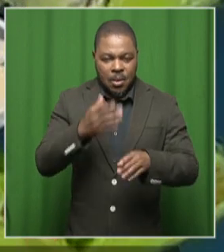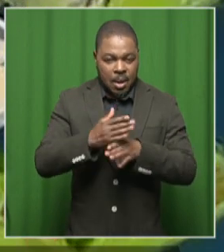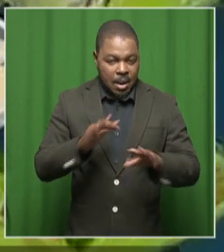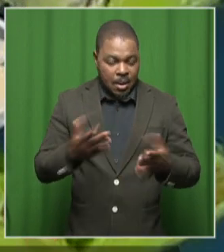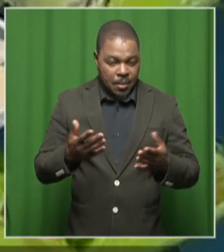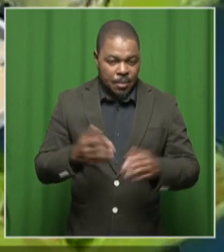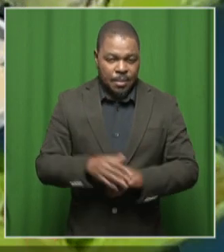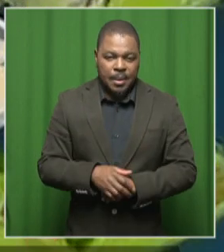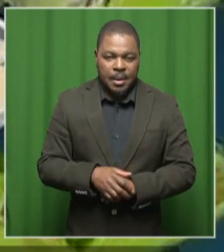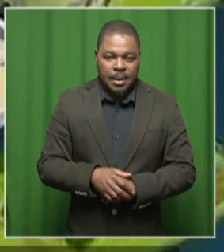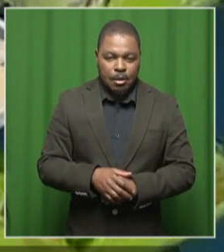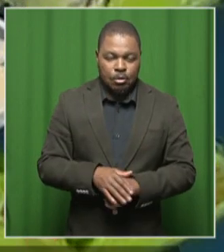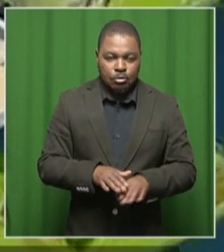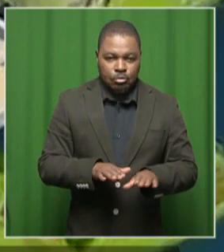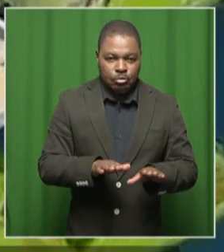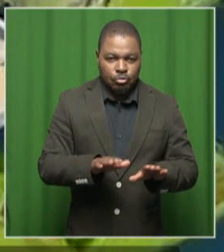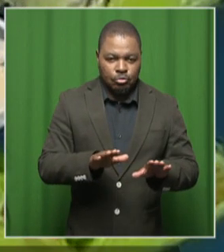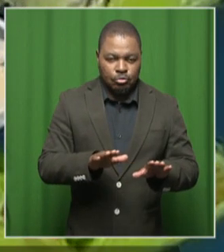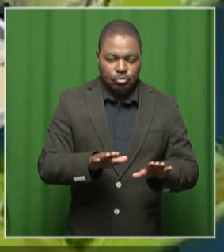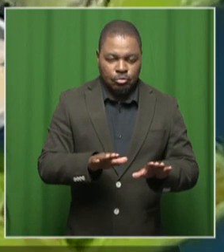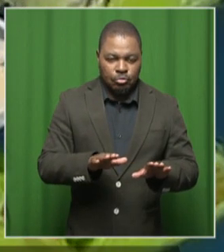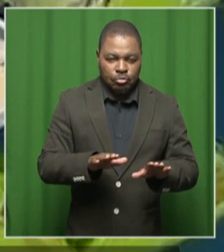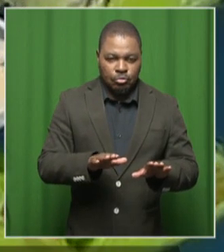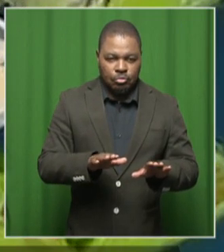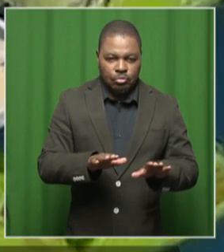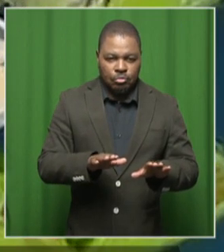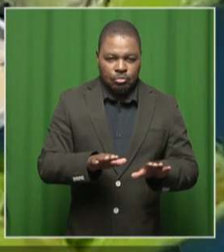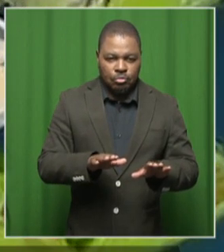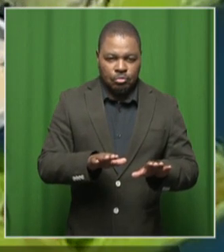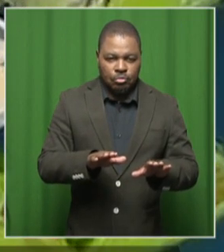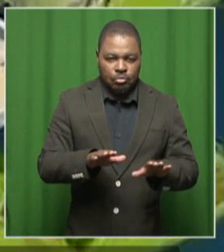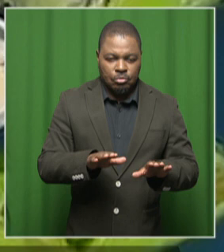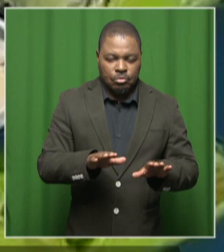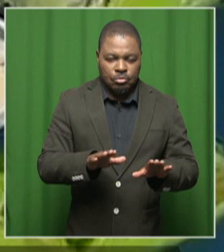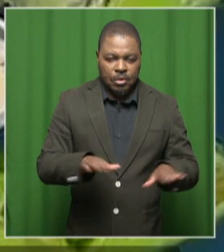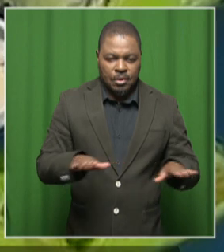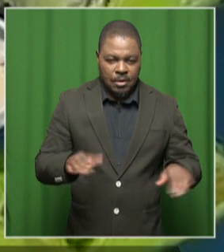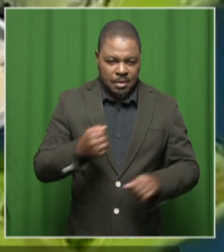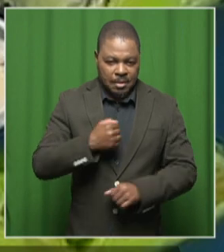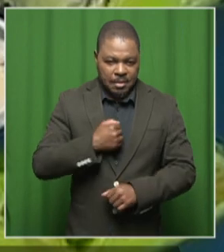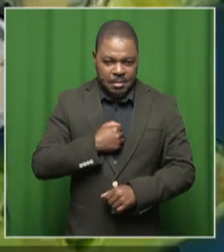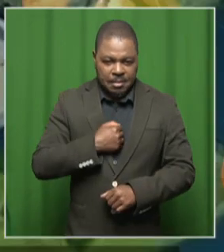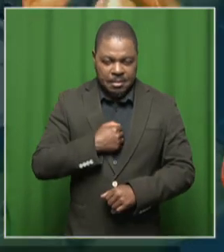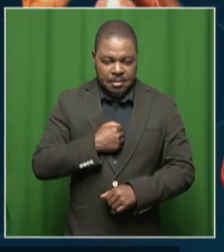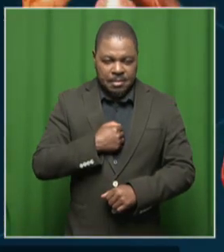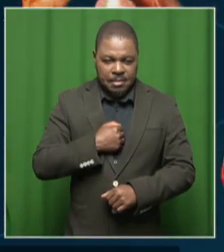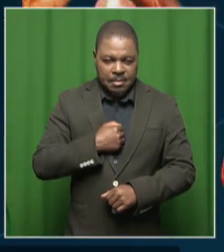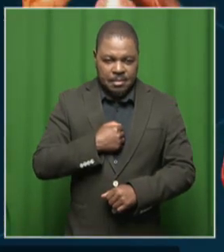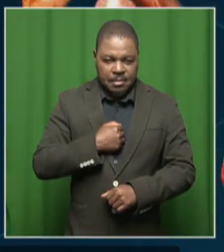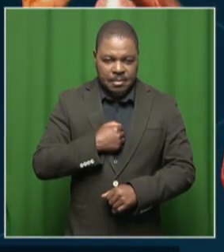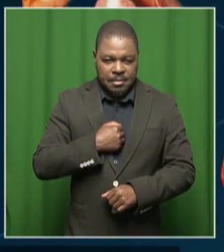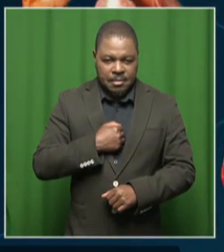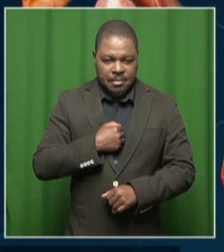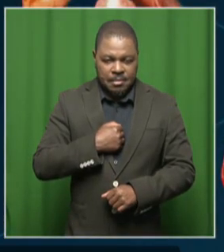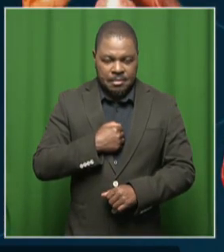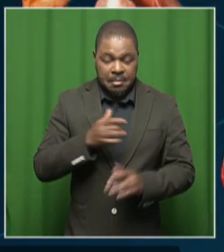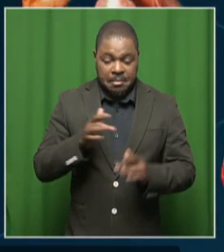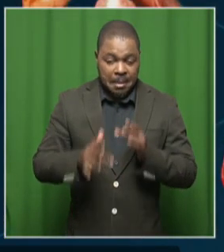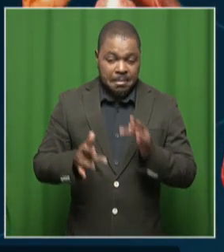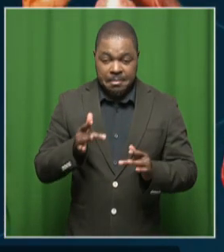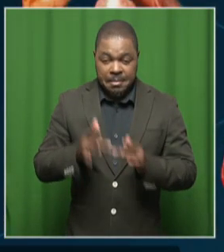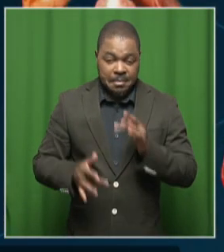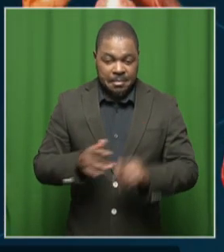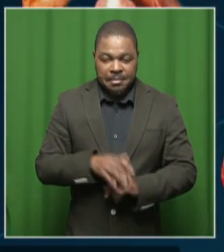my, my, my kid, I grew with, uh, William Smith on TV, with Math and Science. With, with those